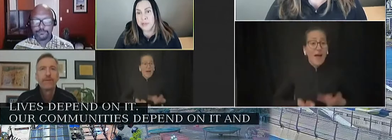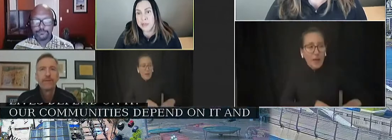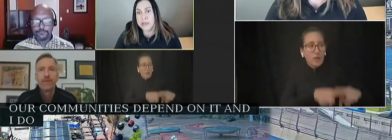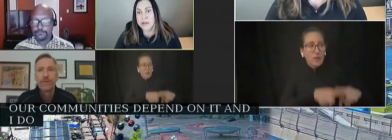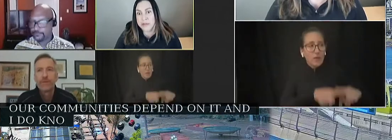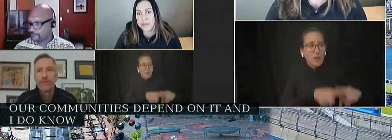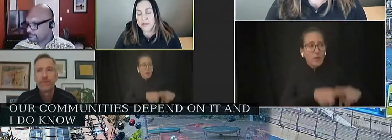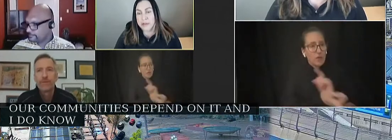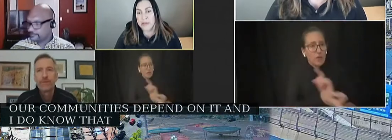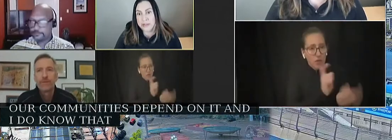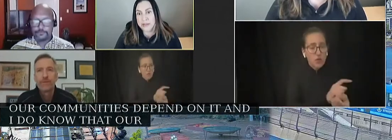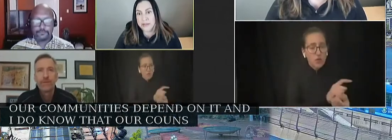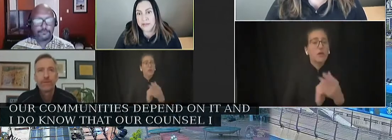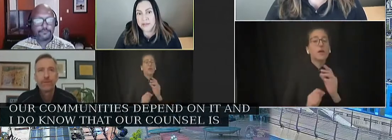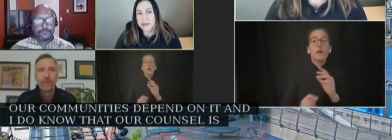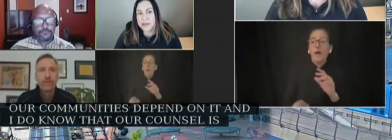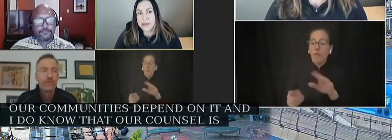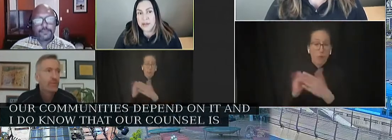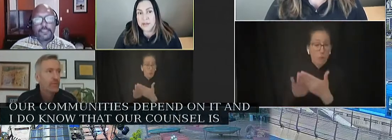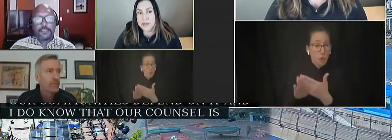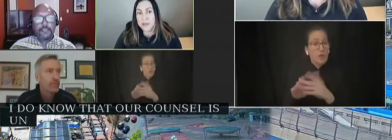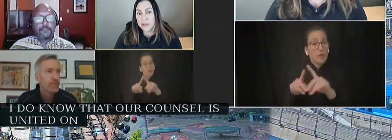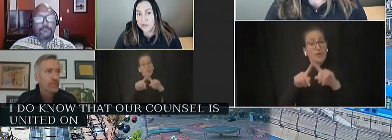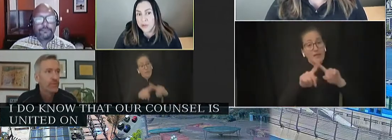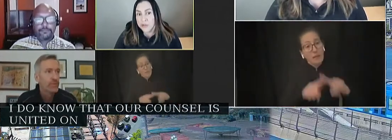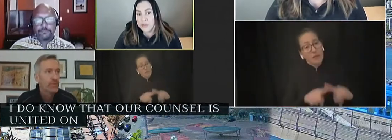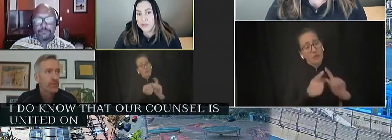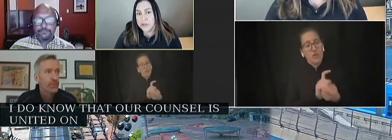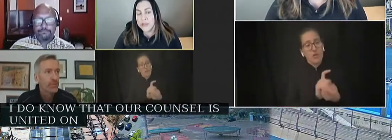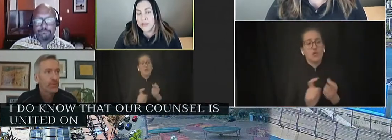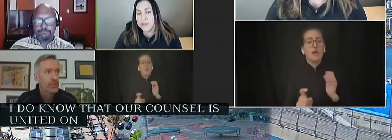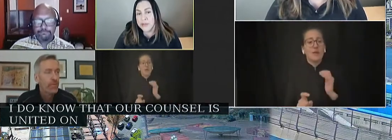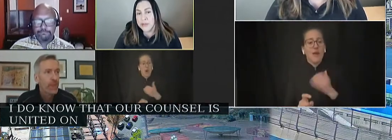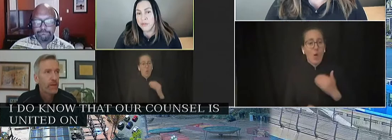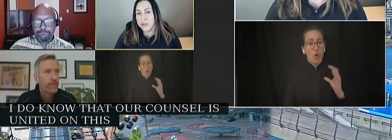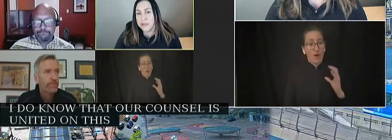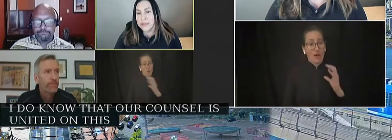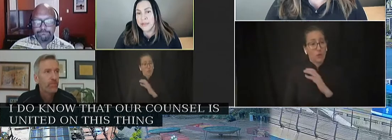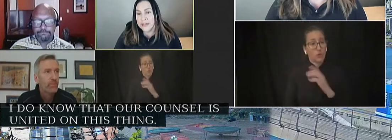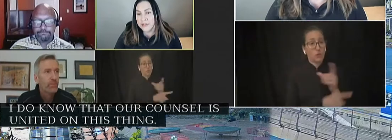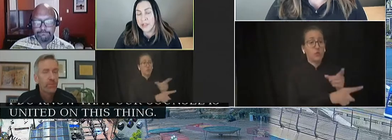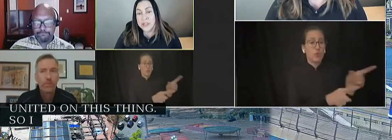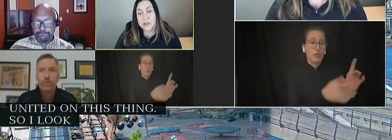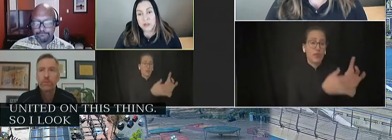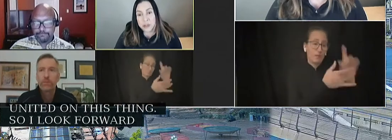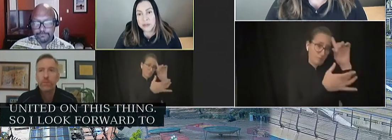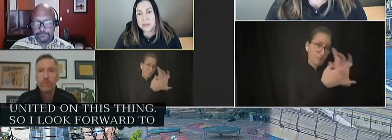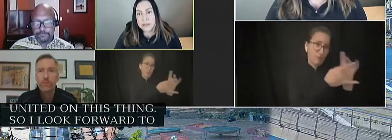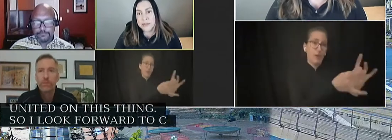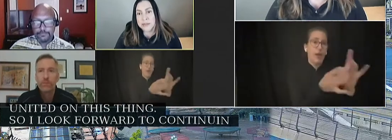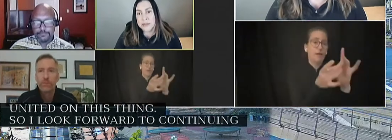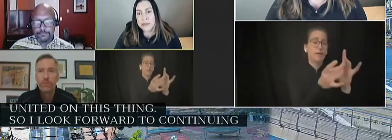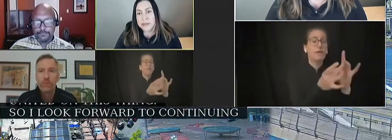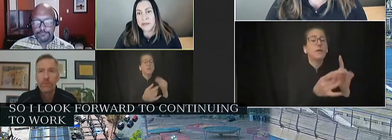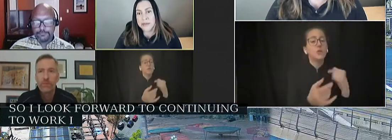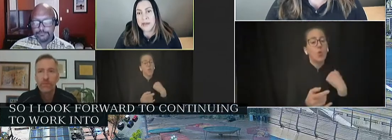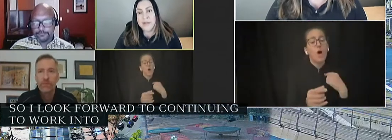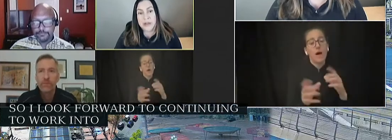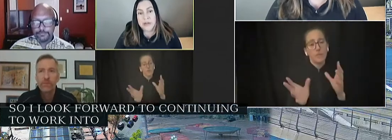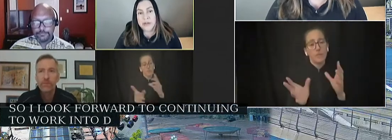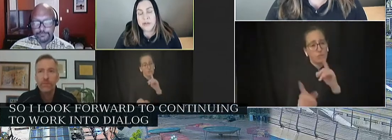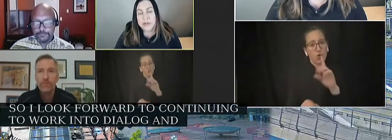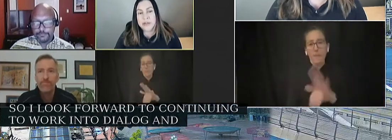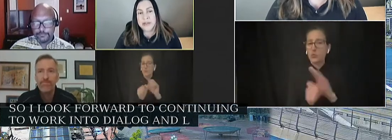council is united on this on this thing. So I look forward to continuing to work and to dialogue and to learn and to make